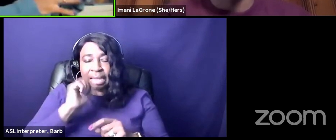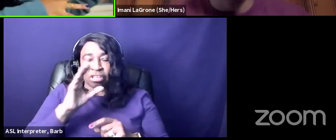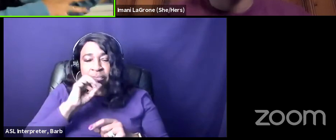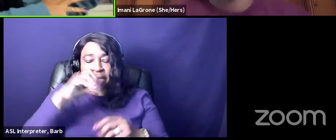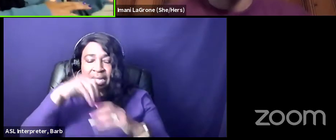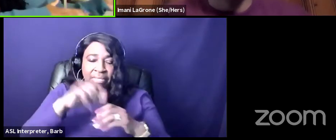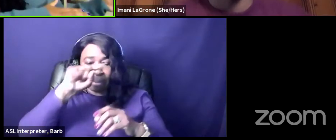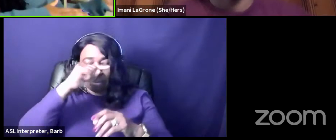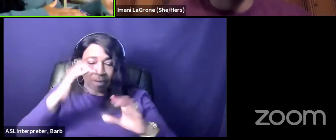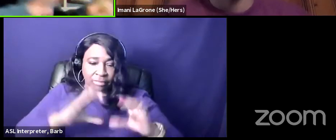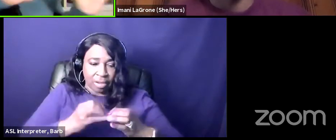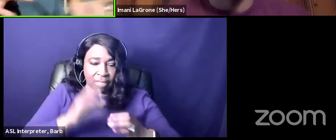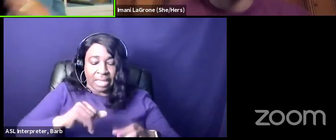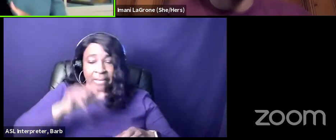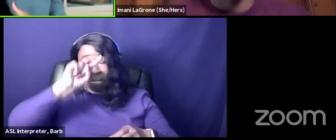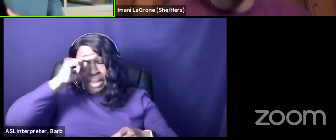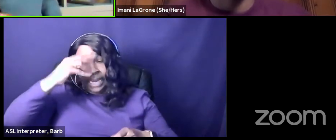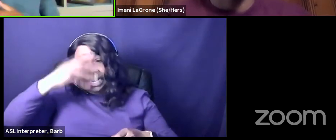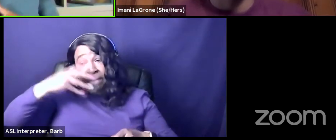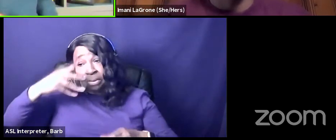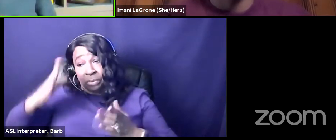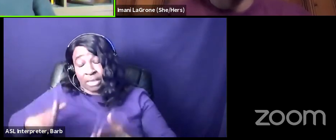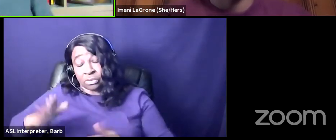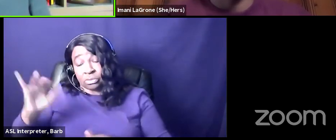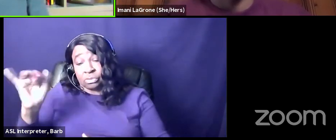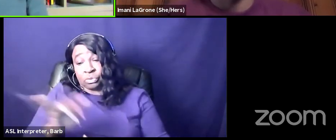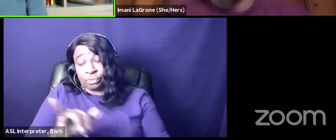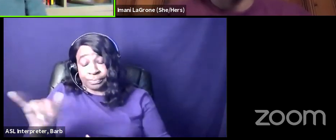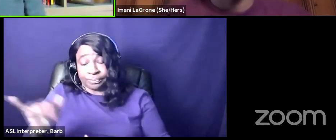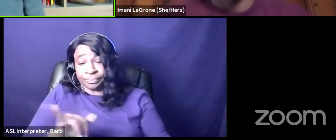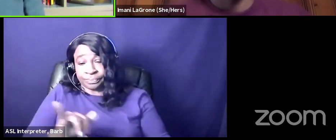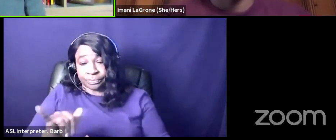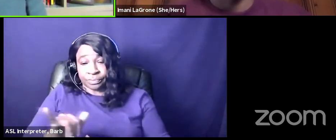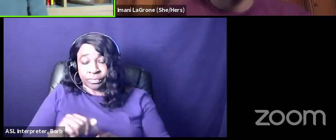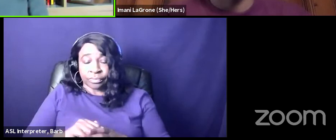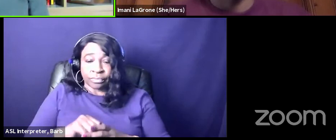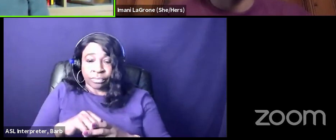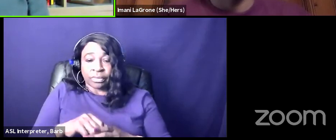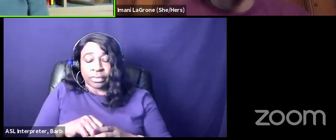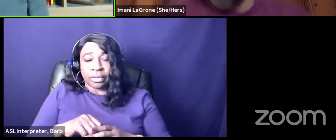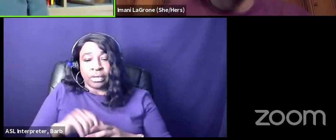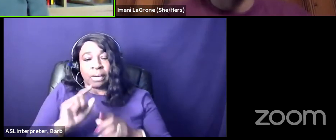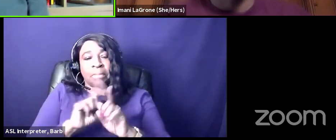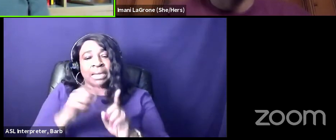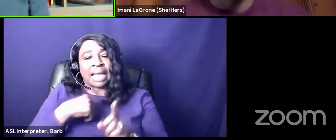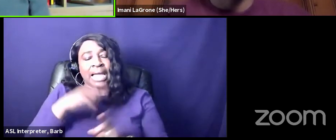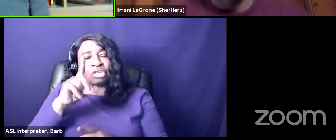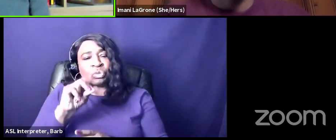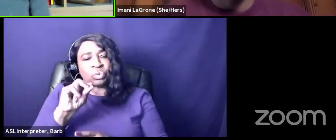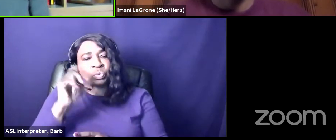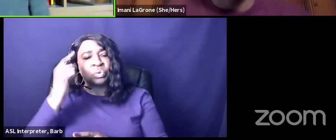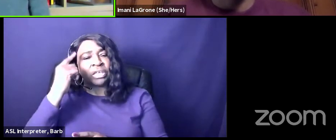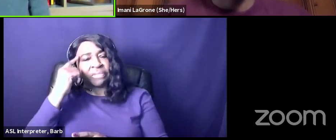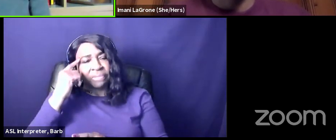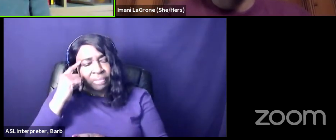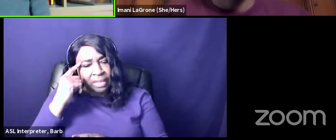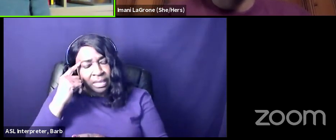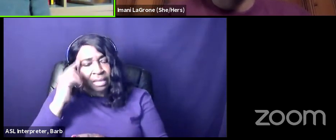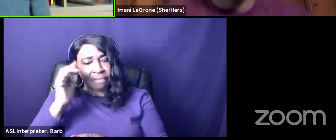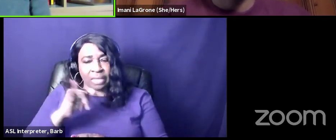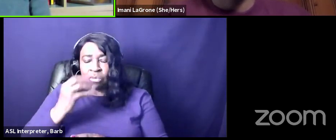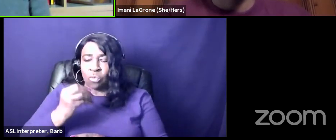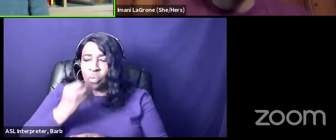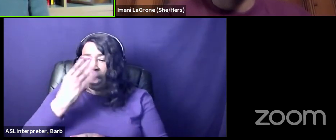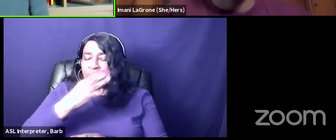and that's black immigrants as well so that's a throwback to the previous conversation but i do think that white